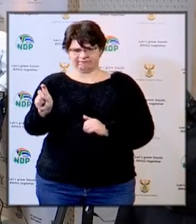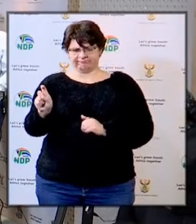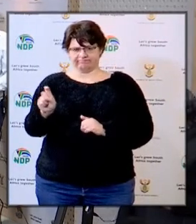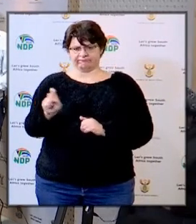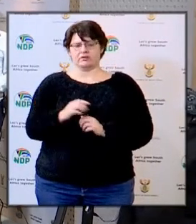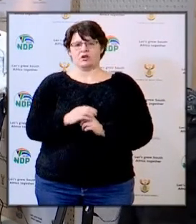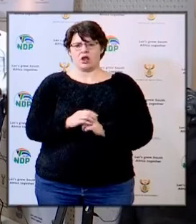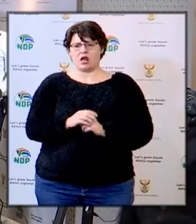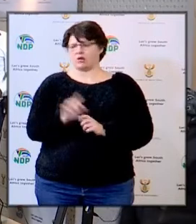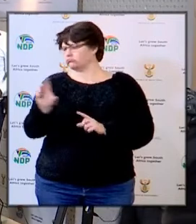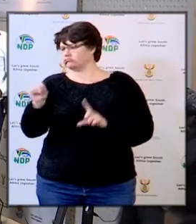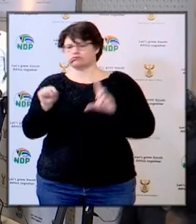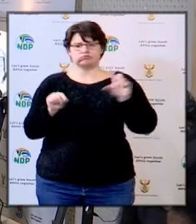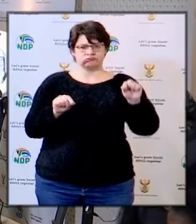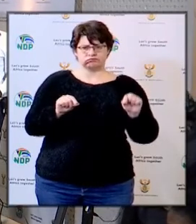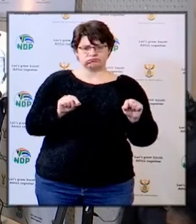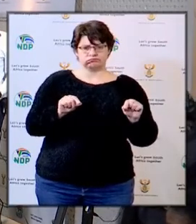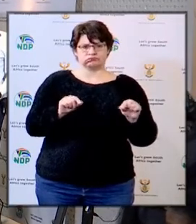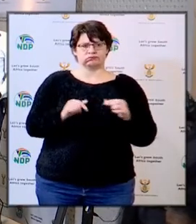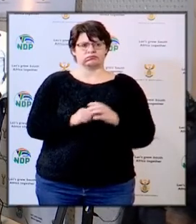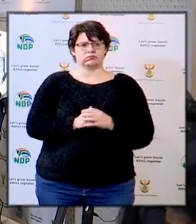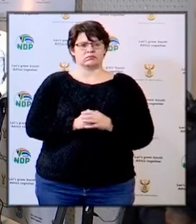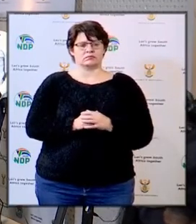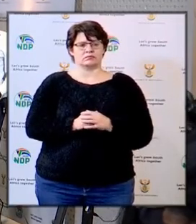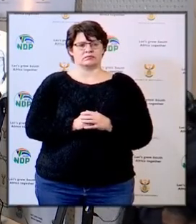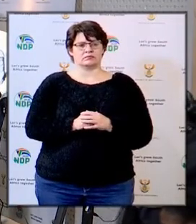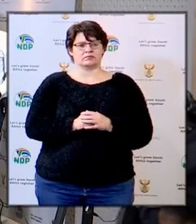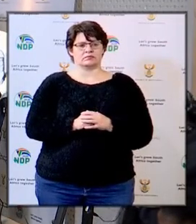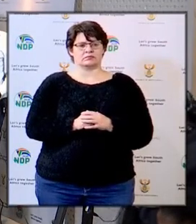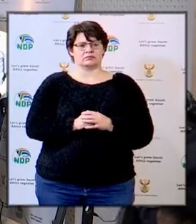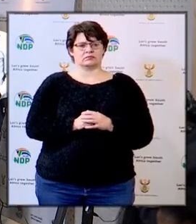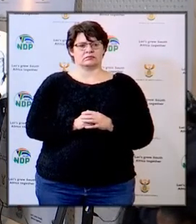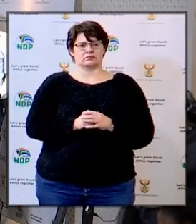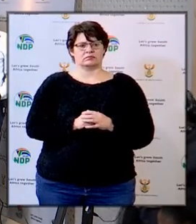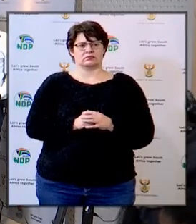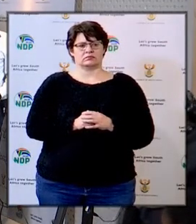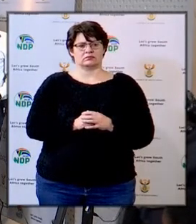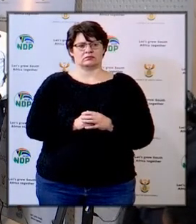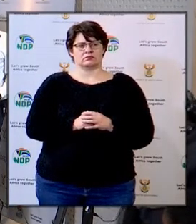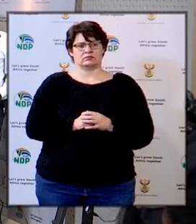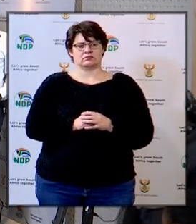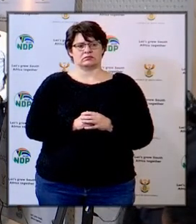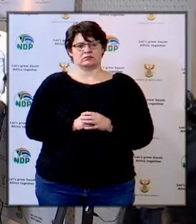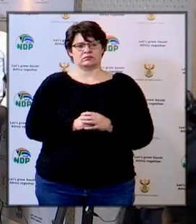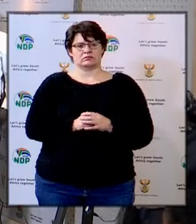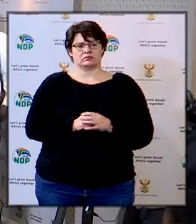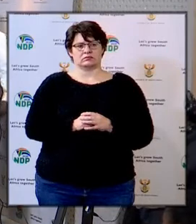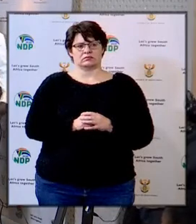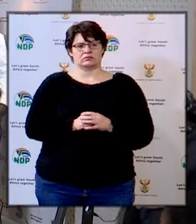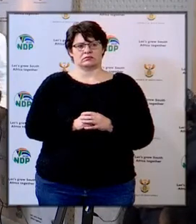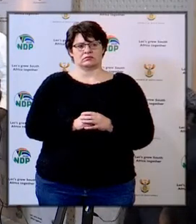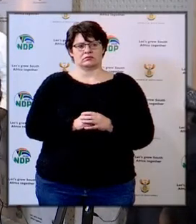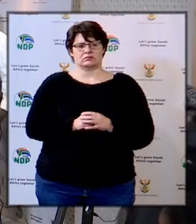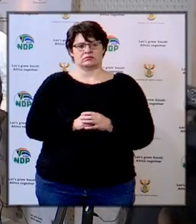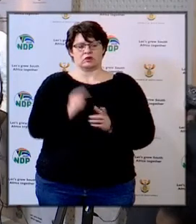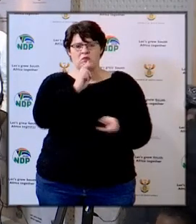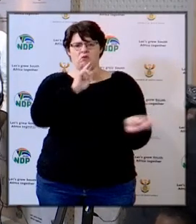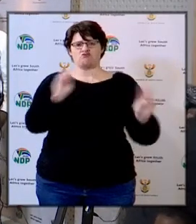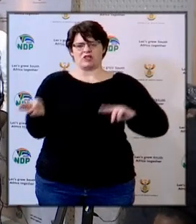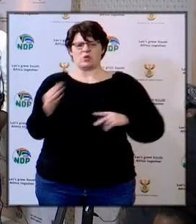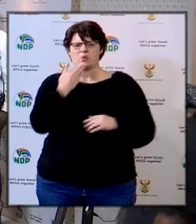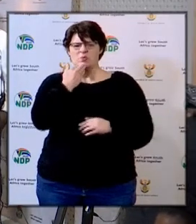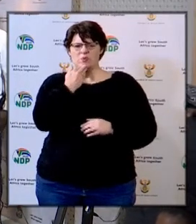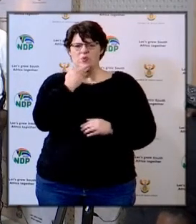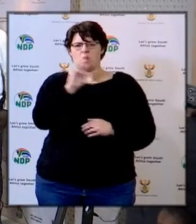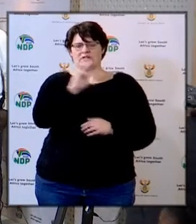and I'll just go randomly selecting, I think, the one which I think I can start with, which is